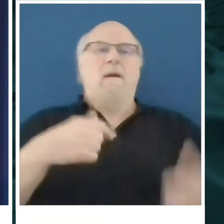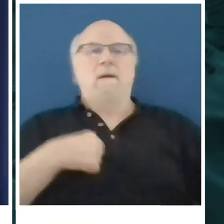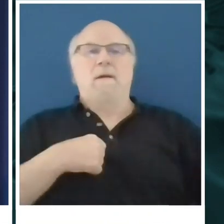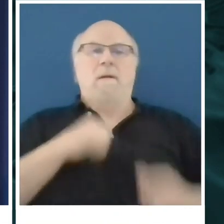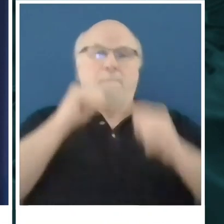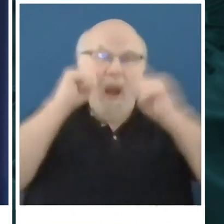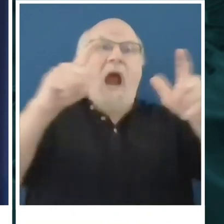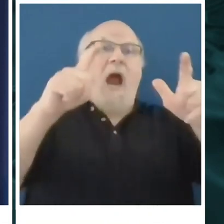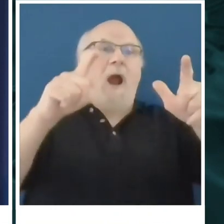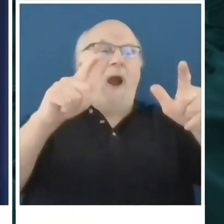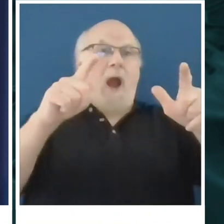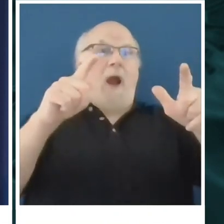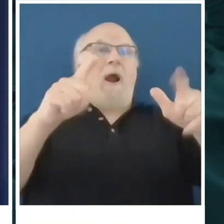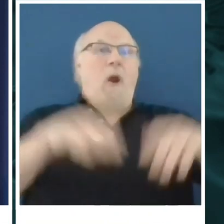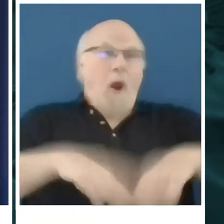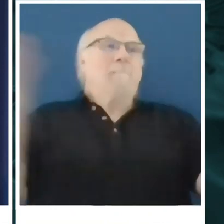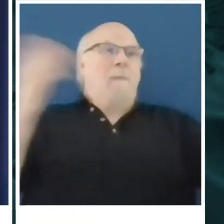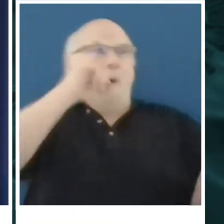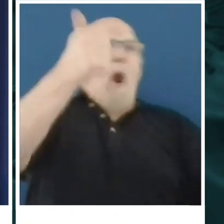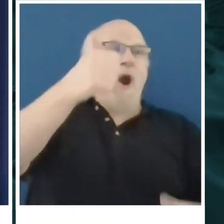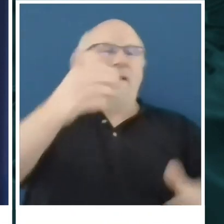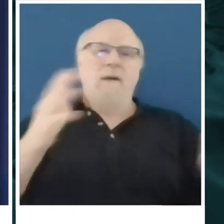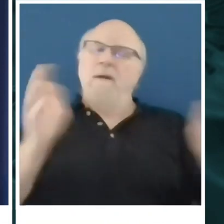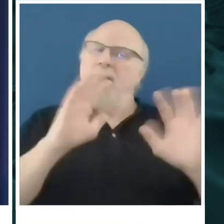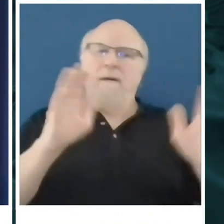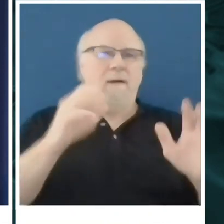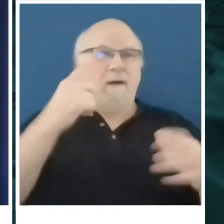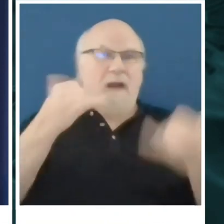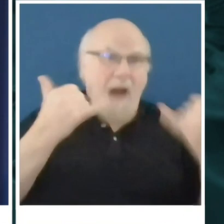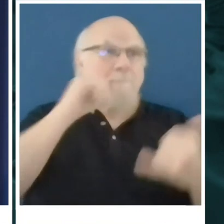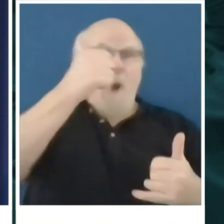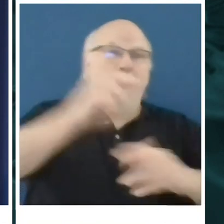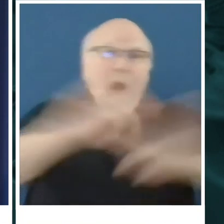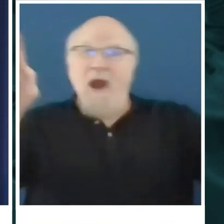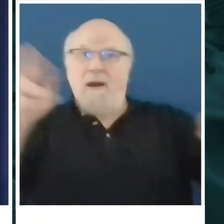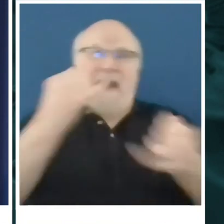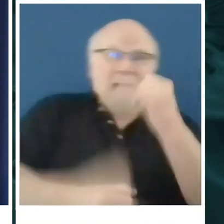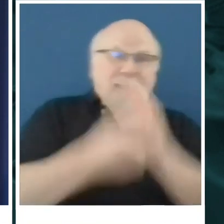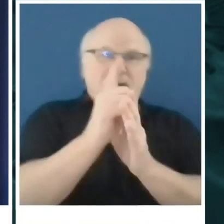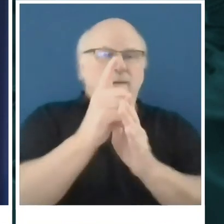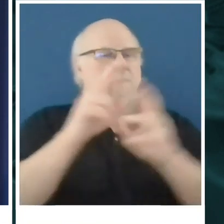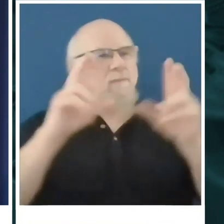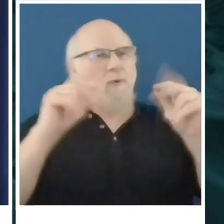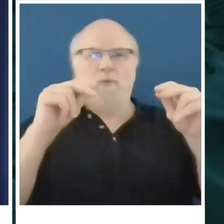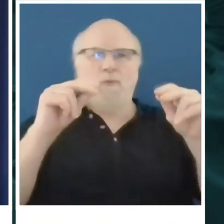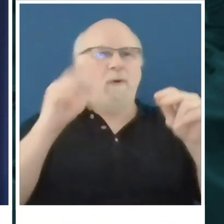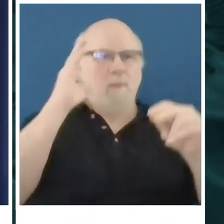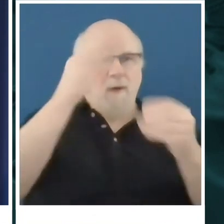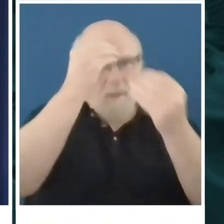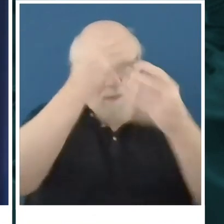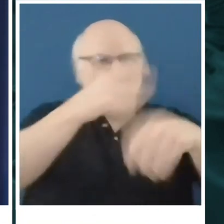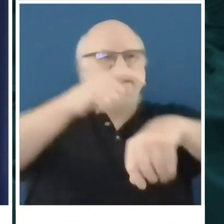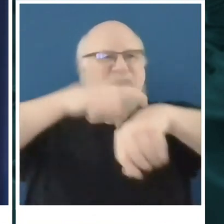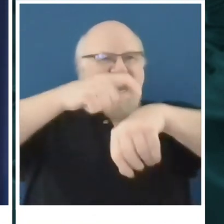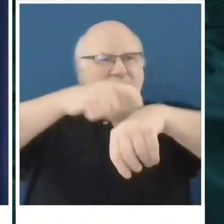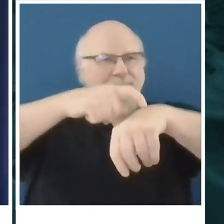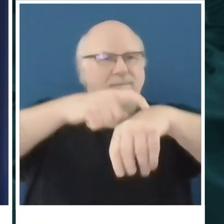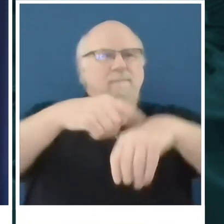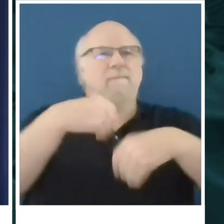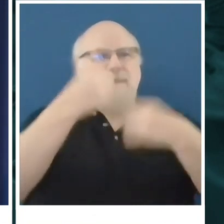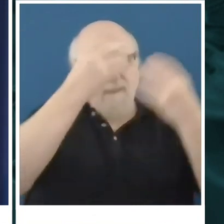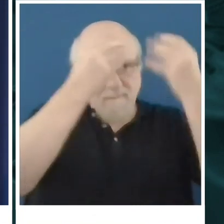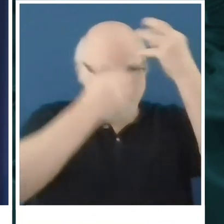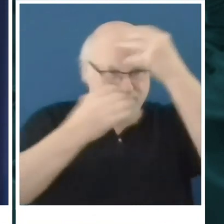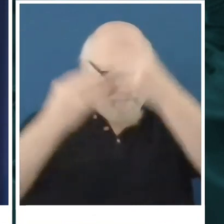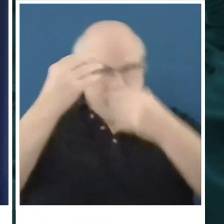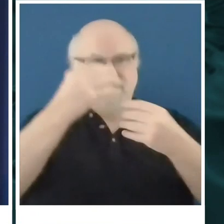okay, you can open tomorrow. This can open tomorrow. We'll give people time to prepare thoughtfully and strategically so they can